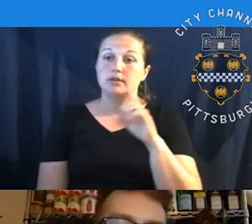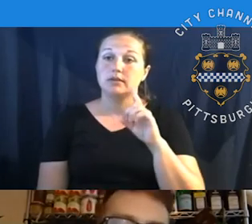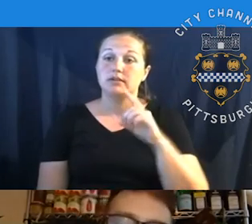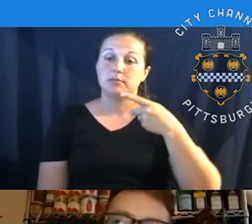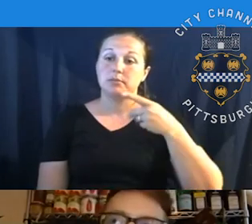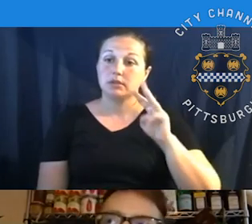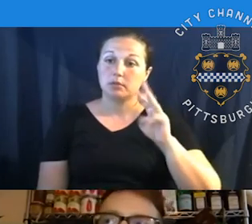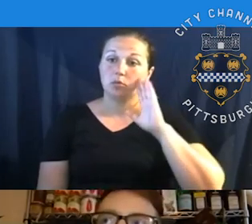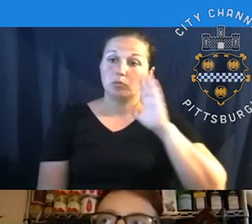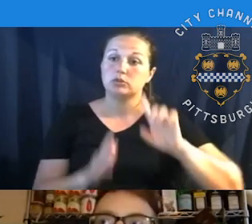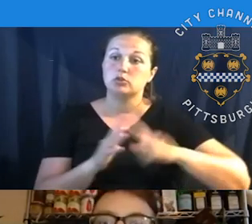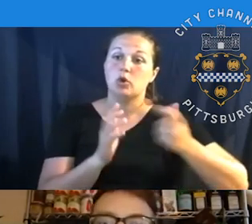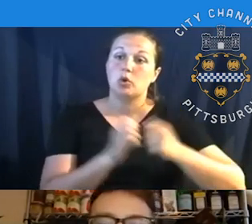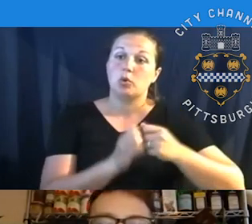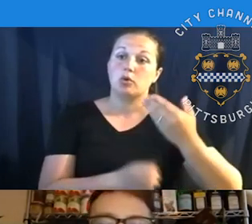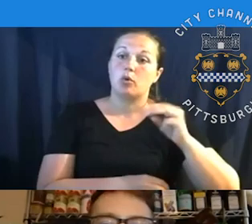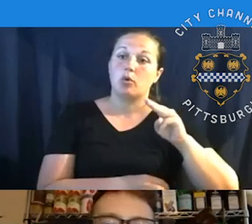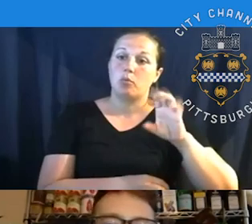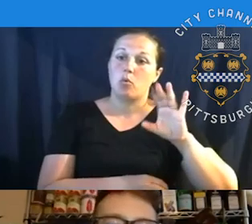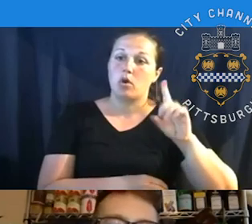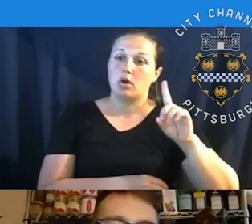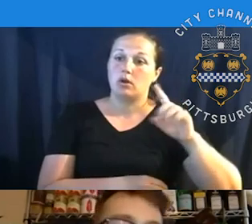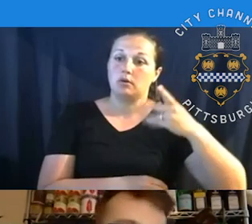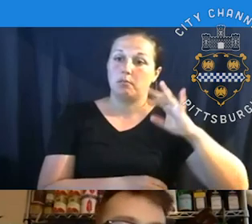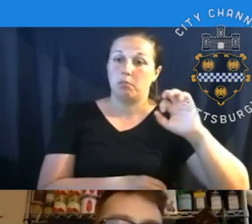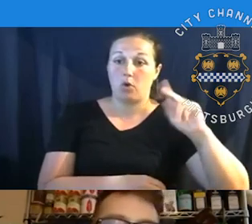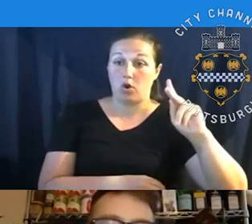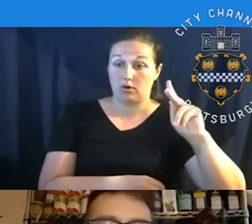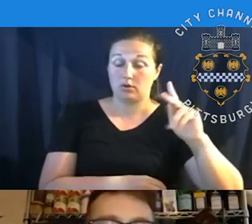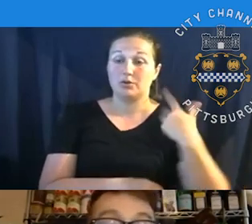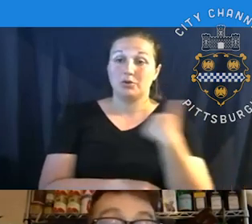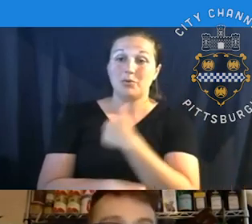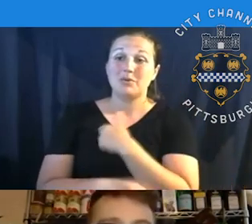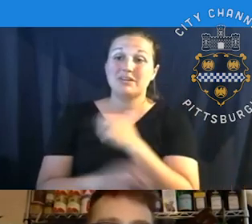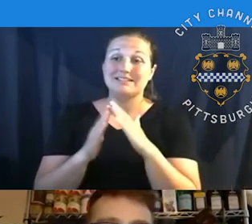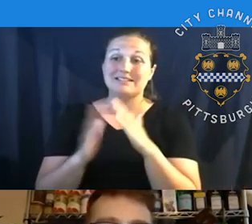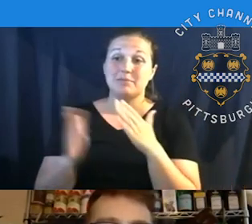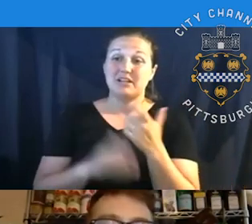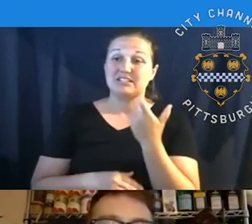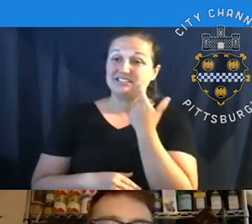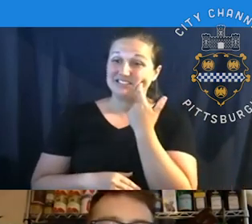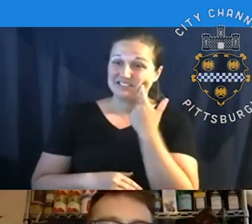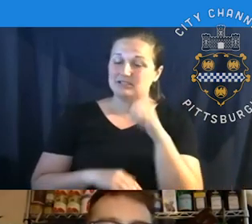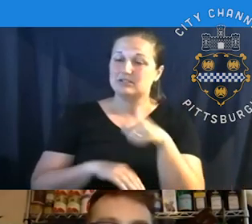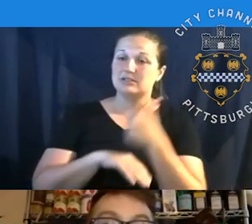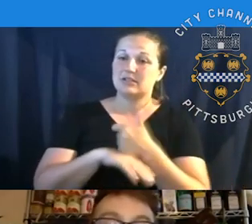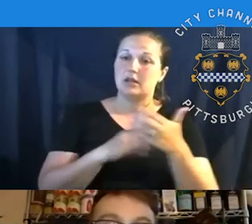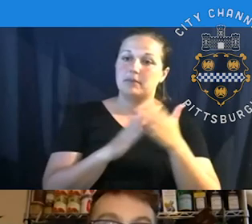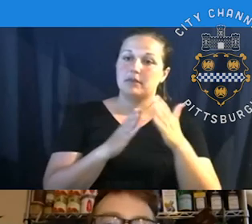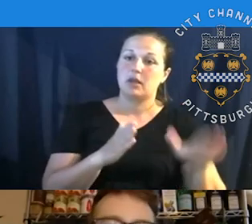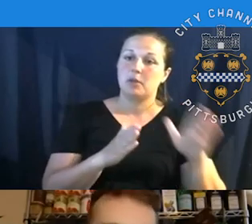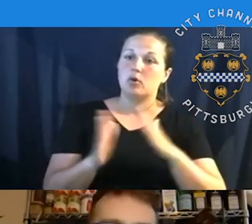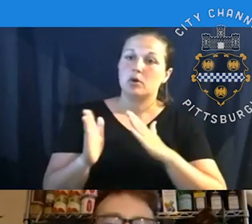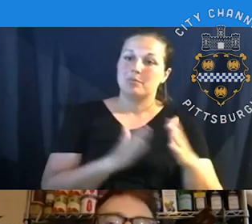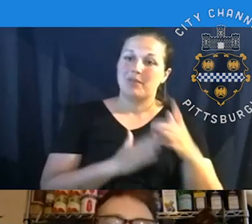Homewood Park. And so one of the great things about that was we had just done, our city planning had just done the neighborhood planning for Homewood Park, for